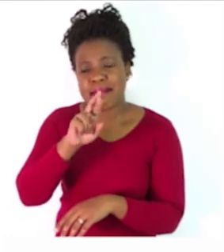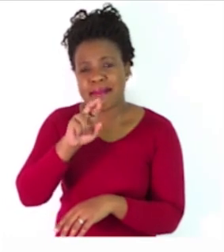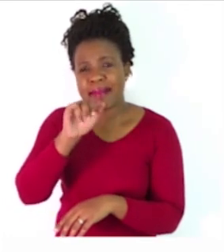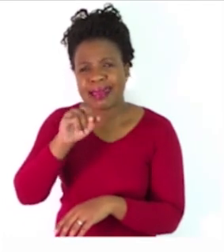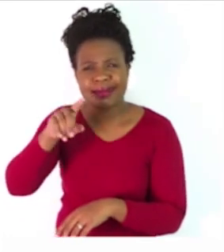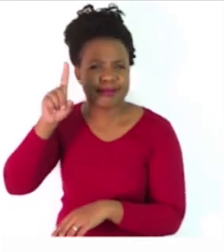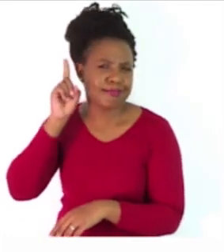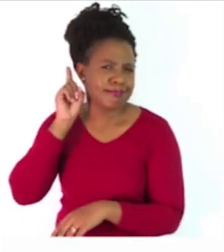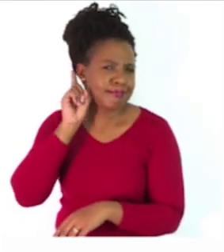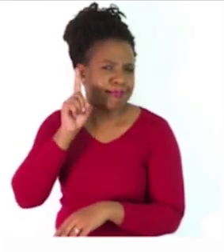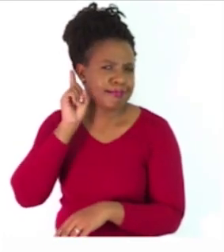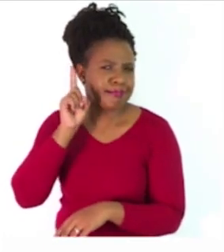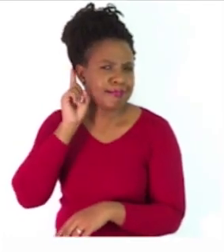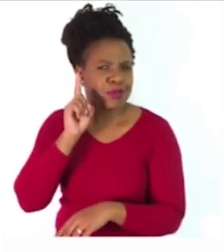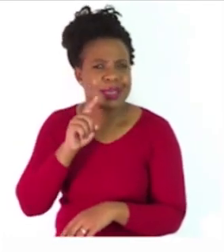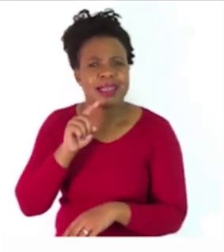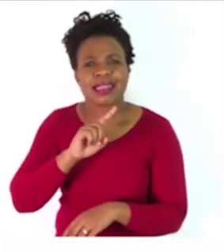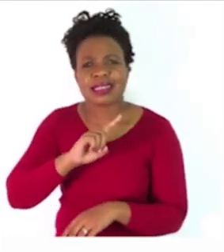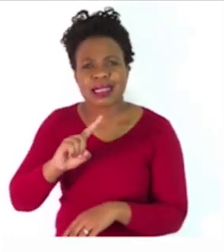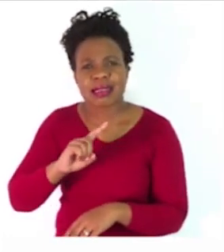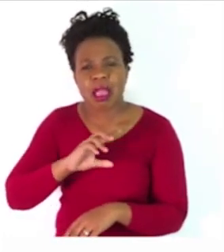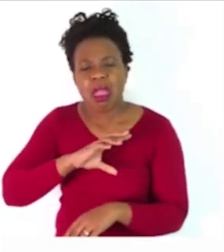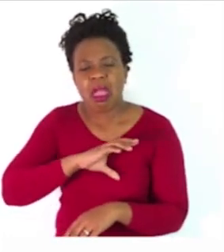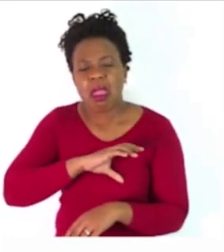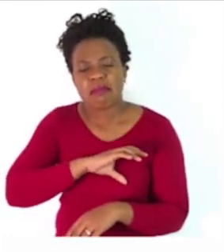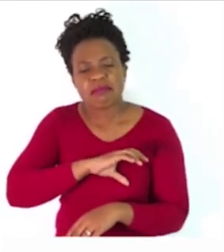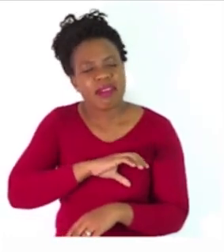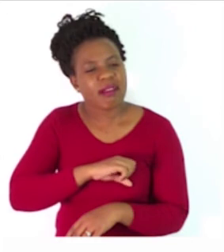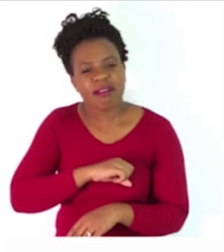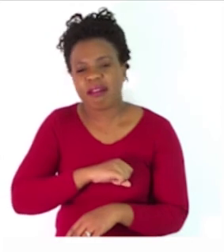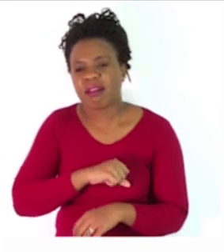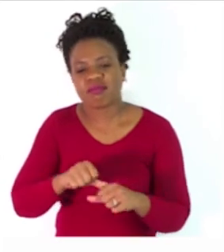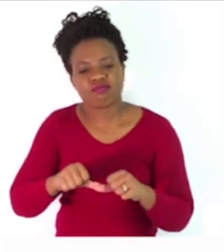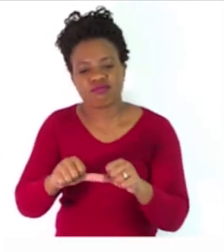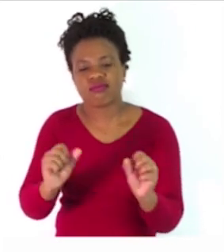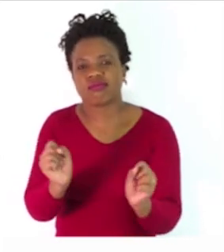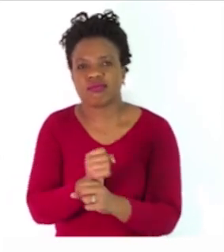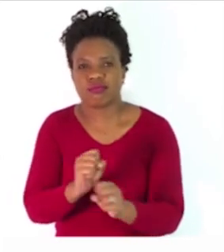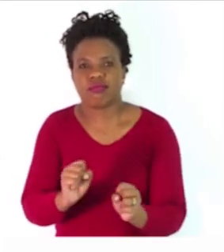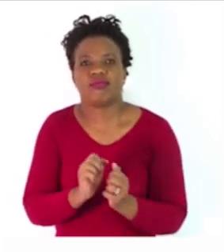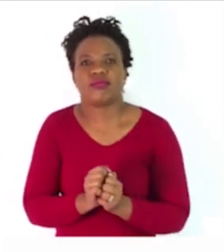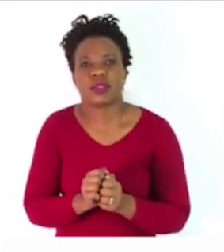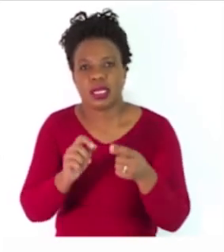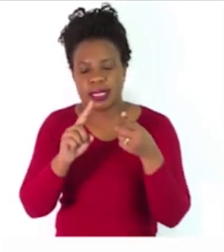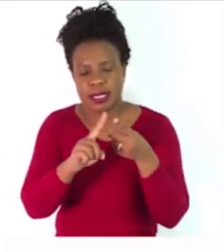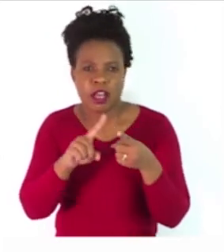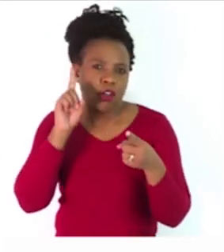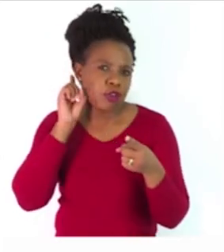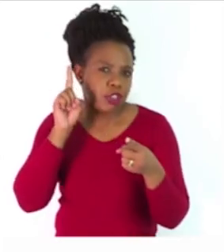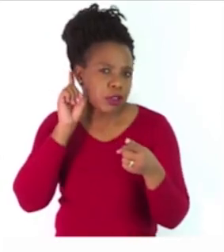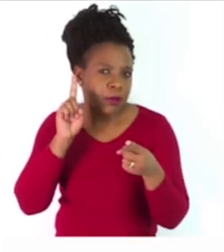patience of a teacher. Right. Naughtiness and patience, those are abstract nouns, which means